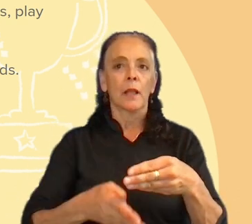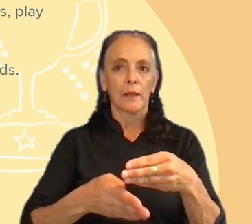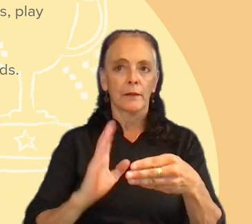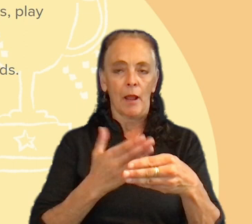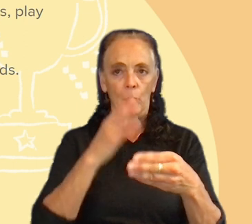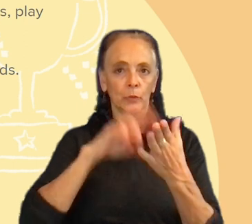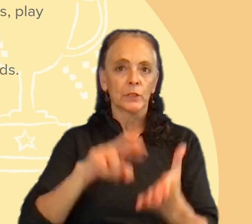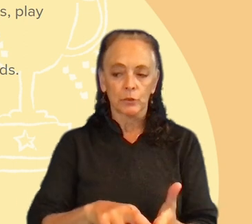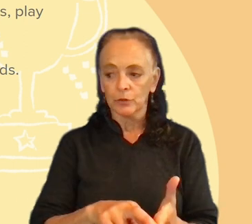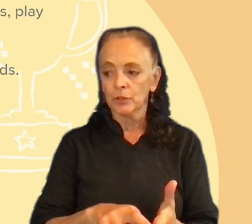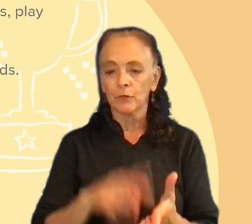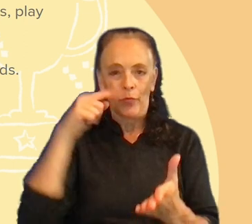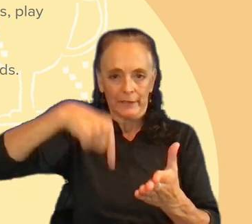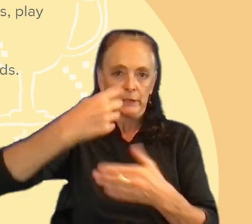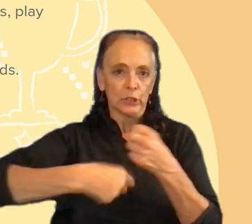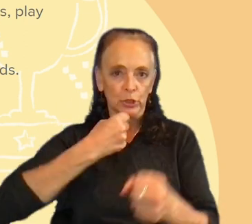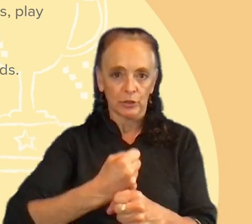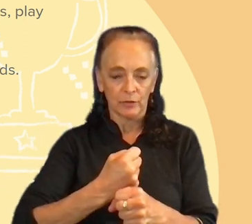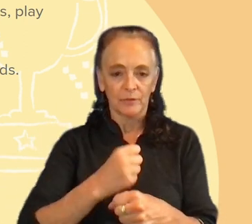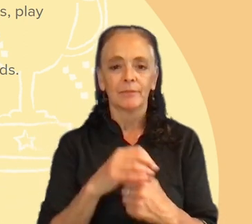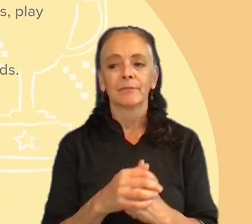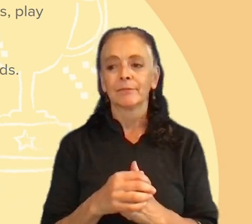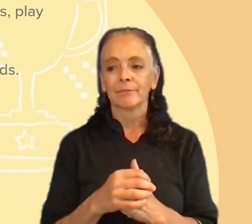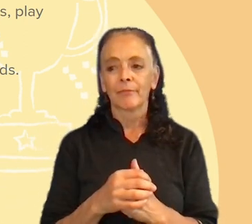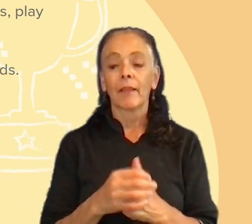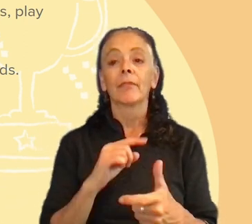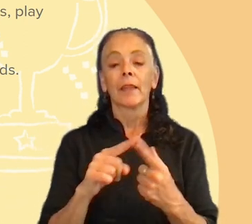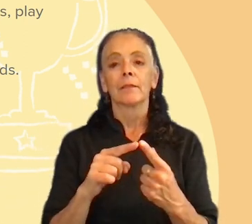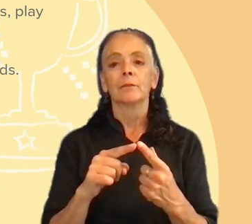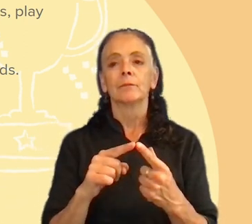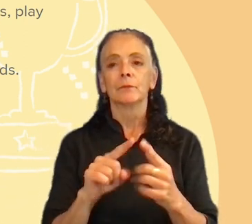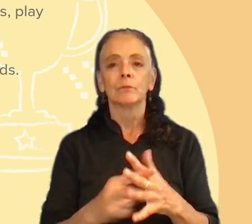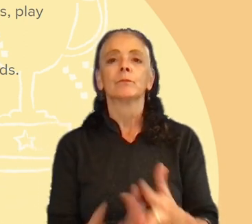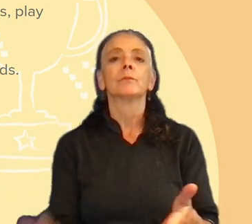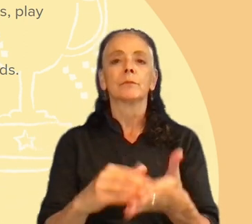research this year and go back to it next year.